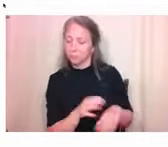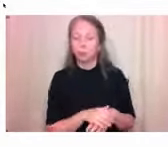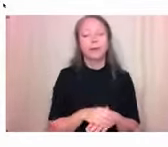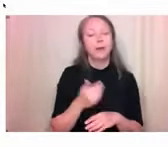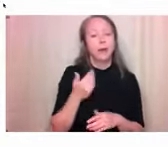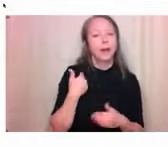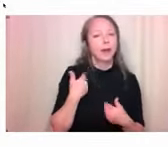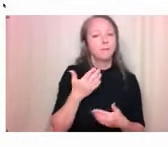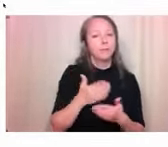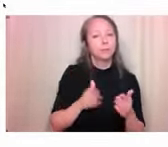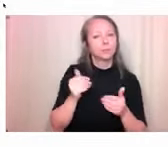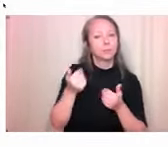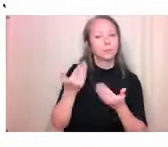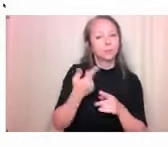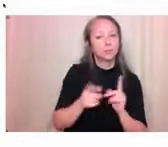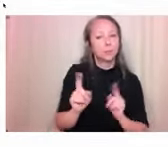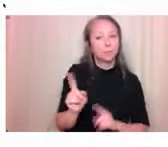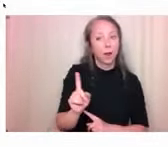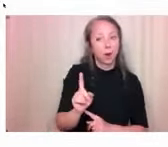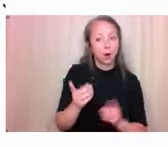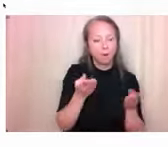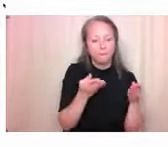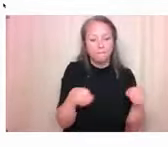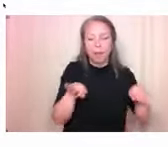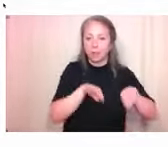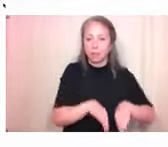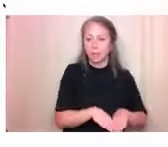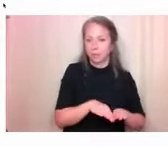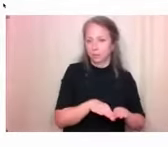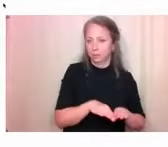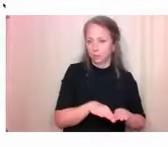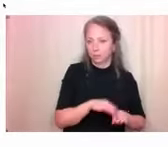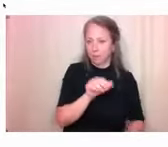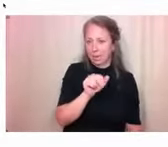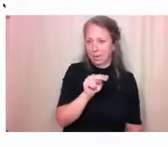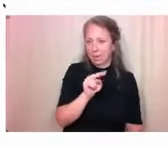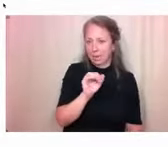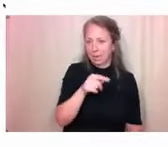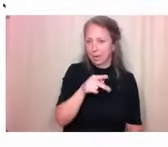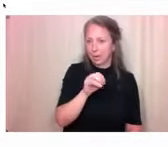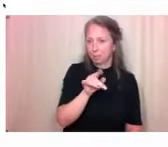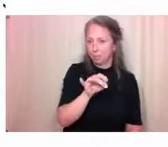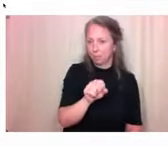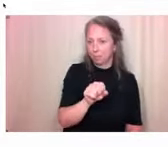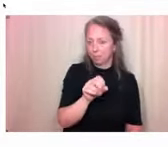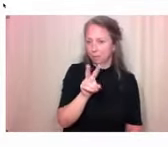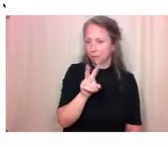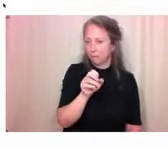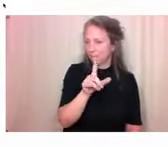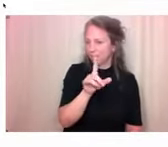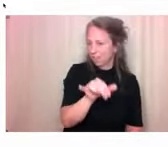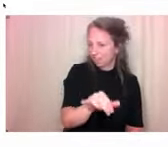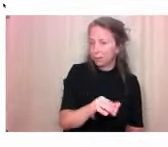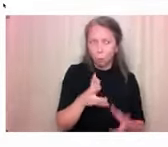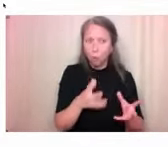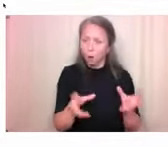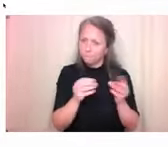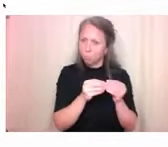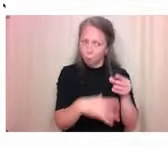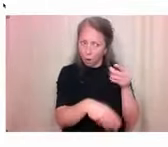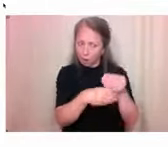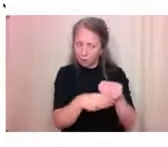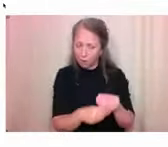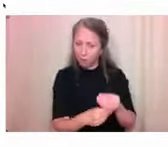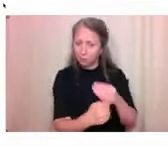So that's really good to see. And we'd like to keep seeing that as we continue. So yes, for our research purposes, however, we will be